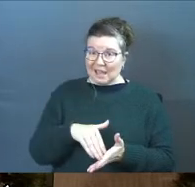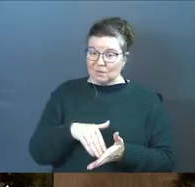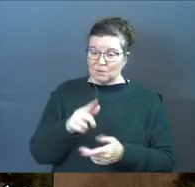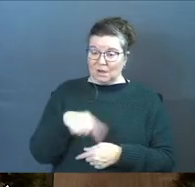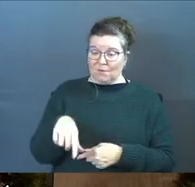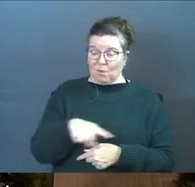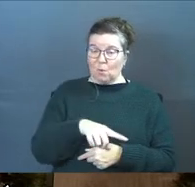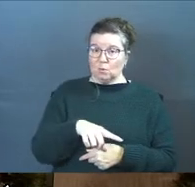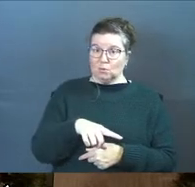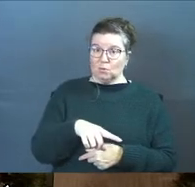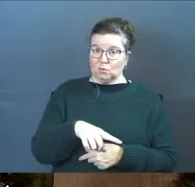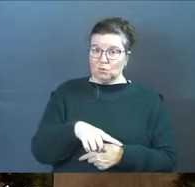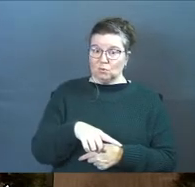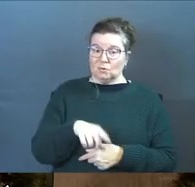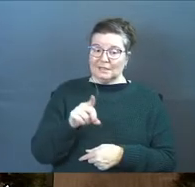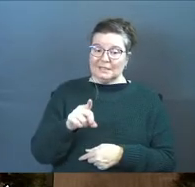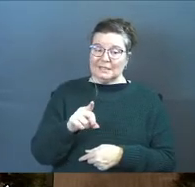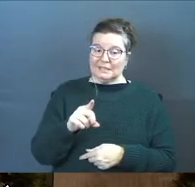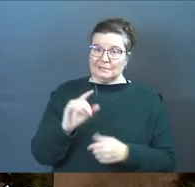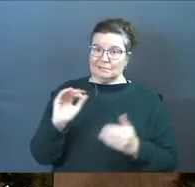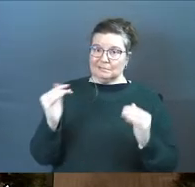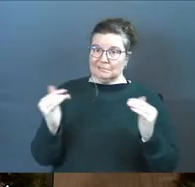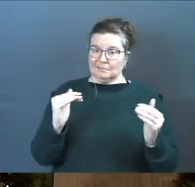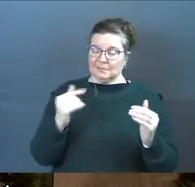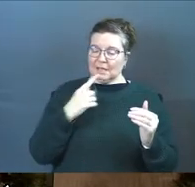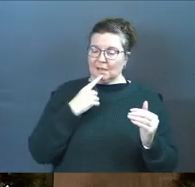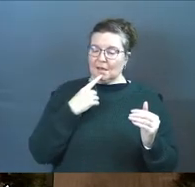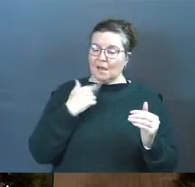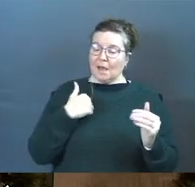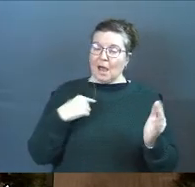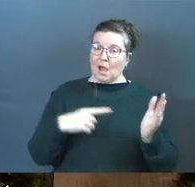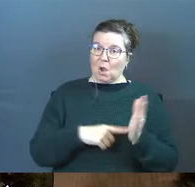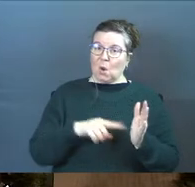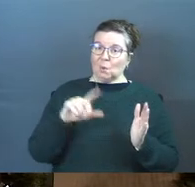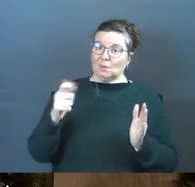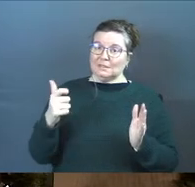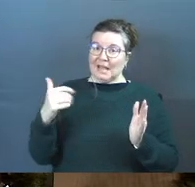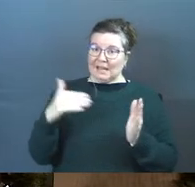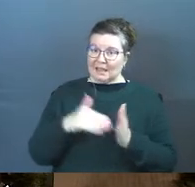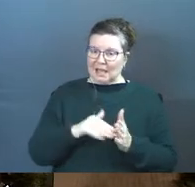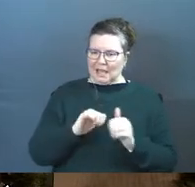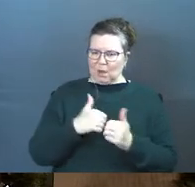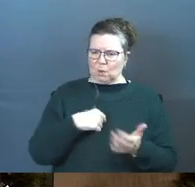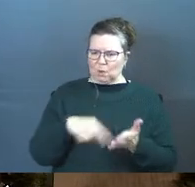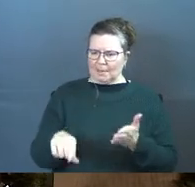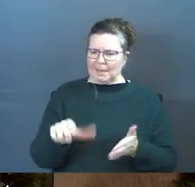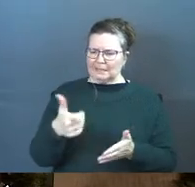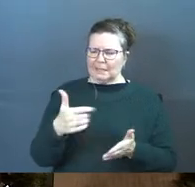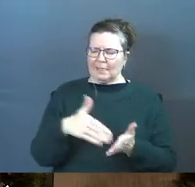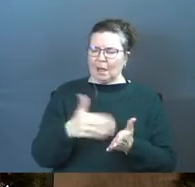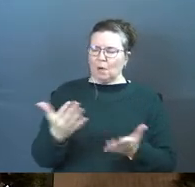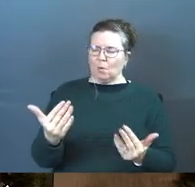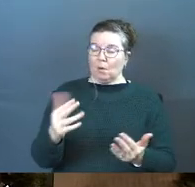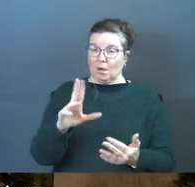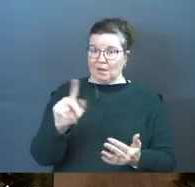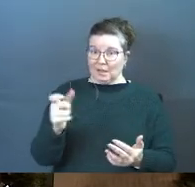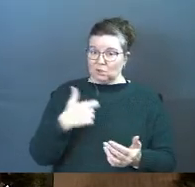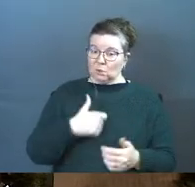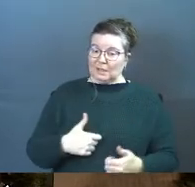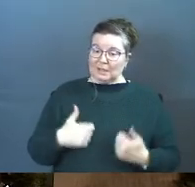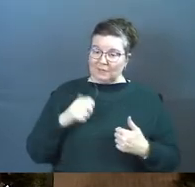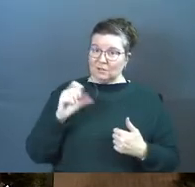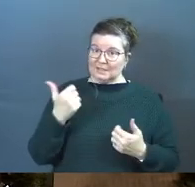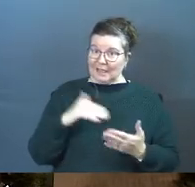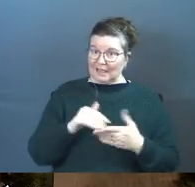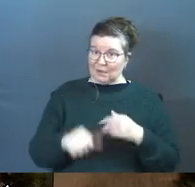of those. He's coming and he's saying, I owe 10,000. How are you going to pay 10,000? Unless you're going to live